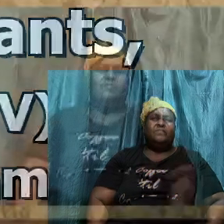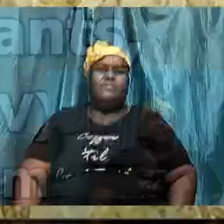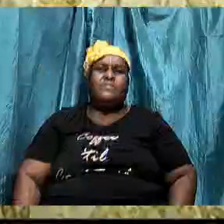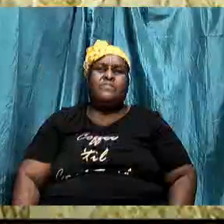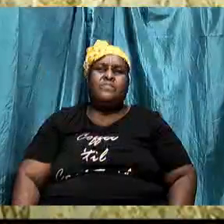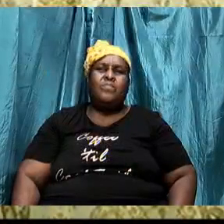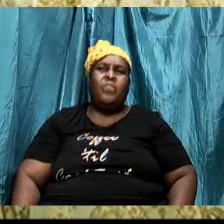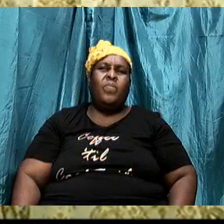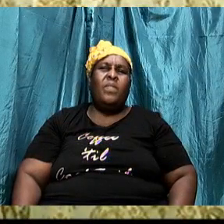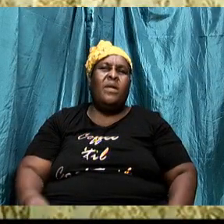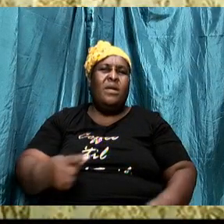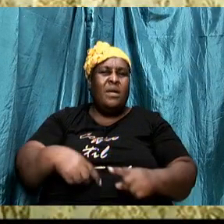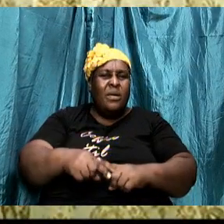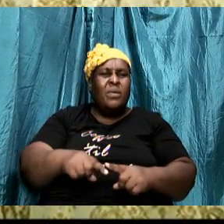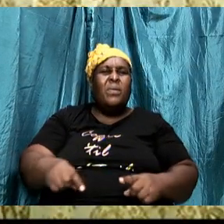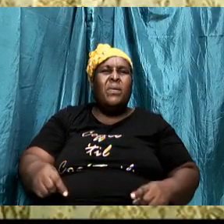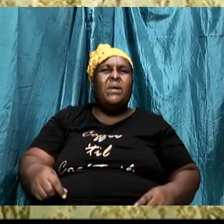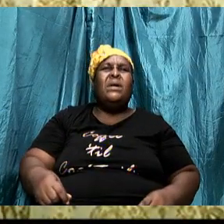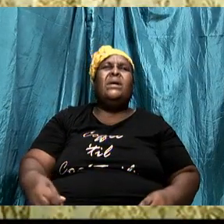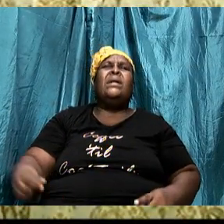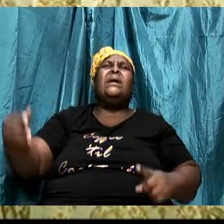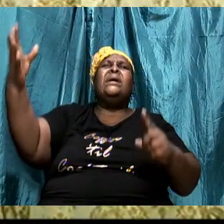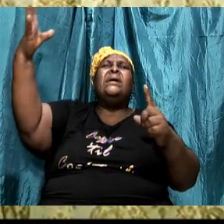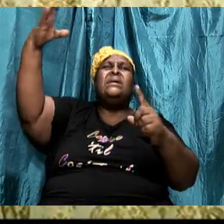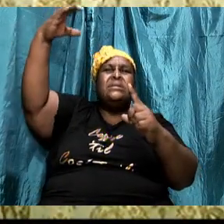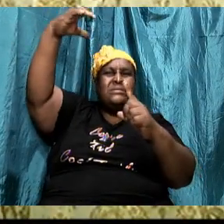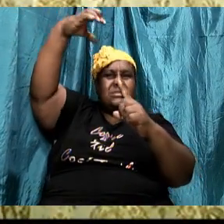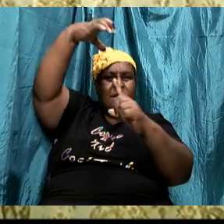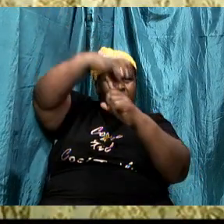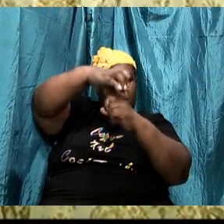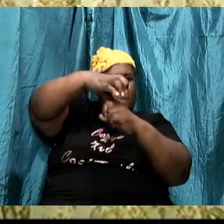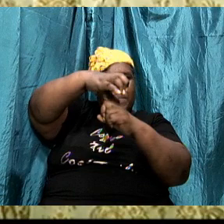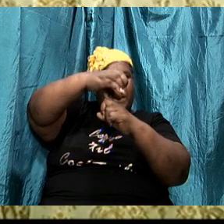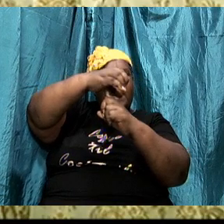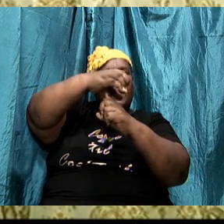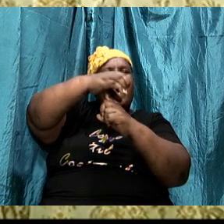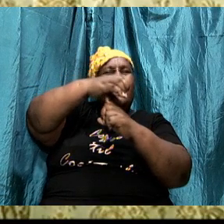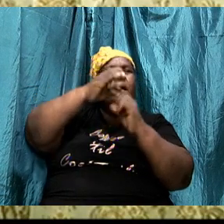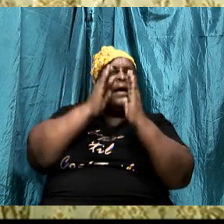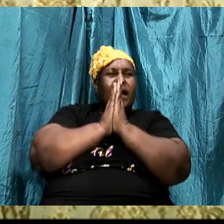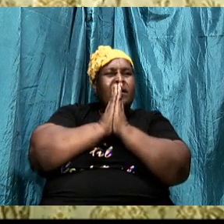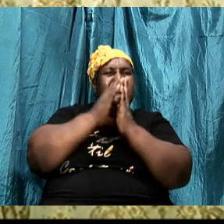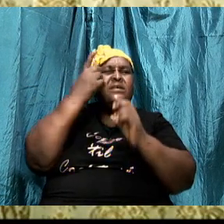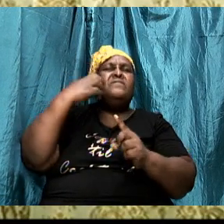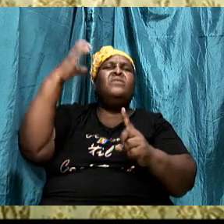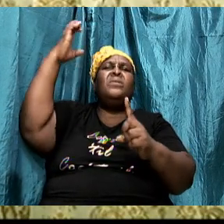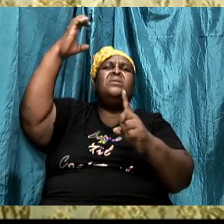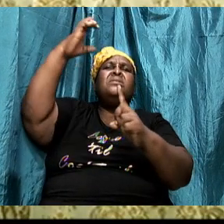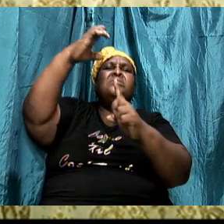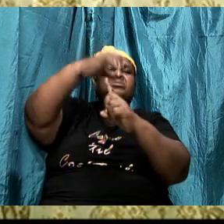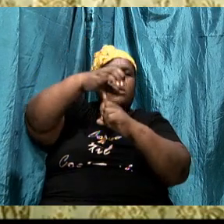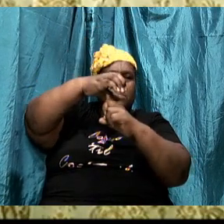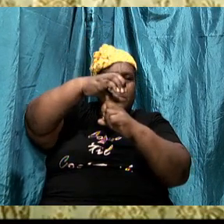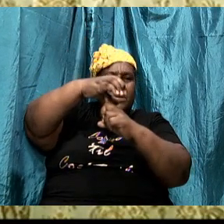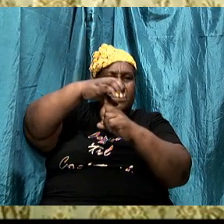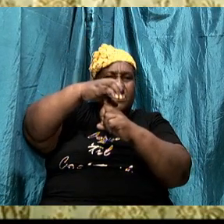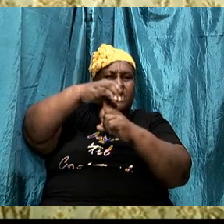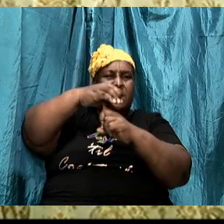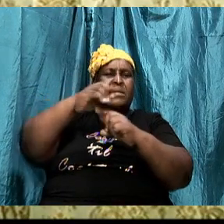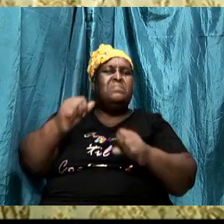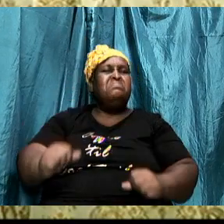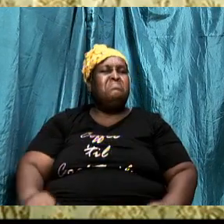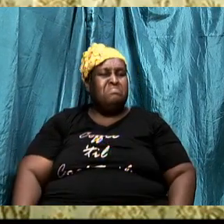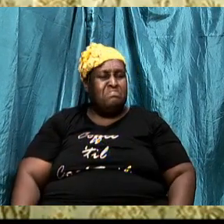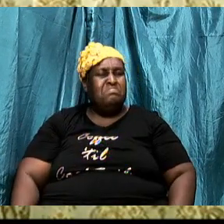When a champion starts asking for a champion, it automatically eliminates the foot soldier. When